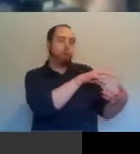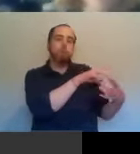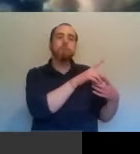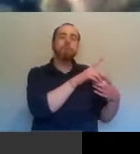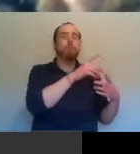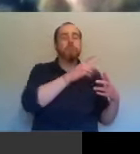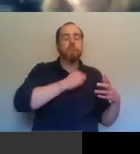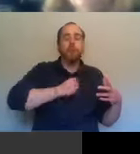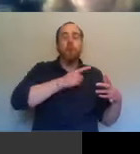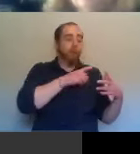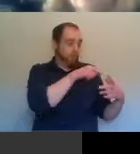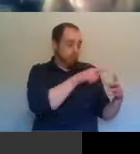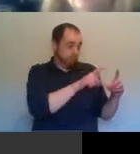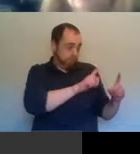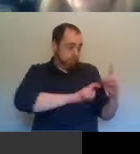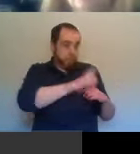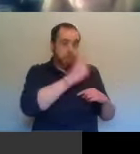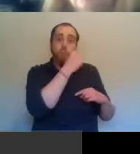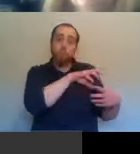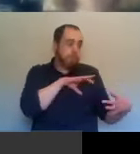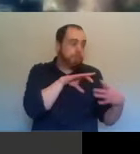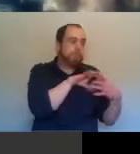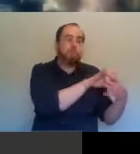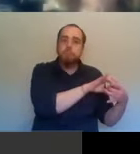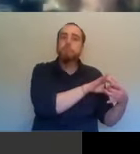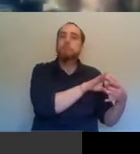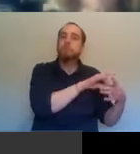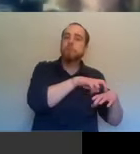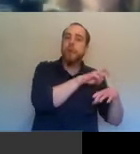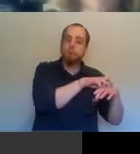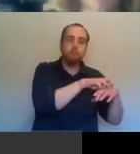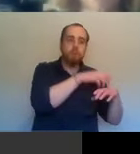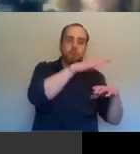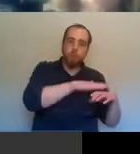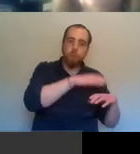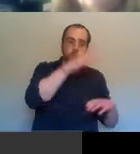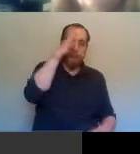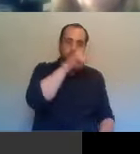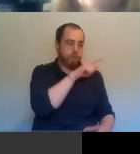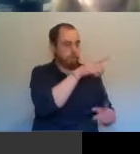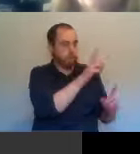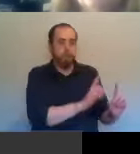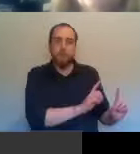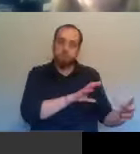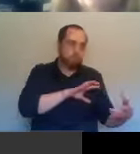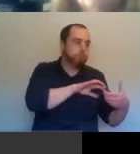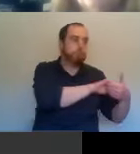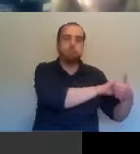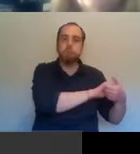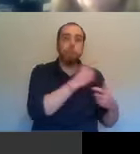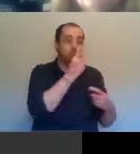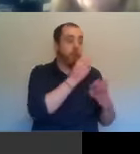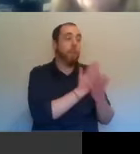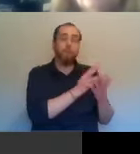um, political system and population. Yeah, it's interesting. Some discussion I mentioned earlier about,